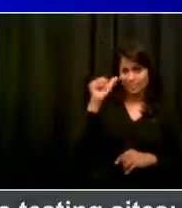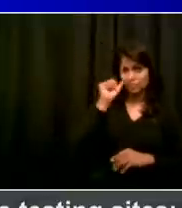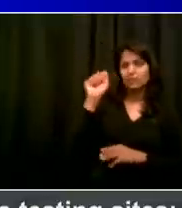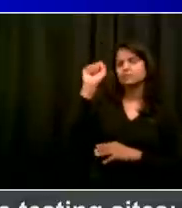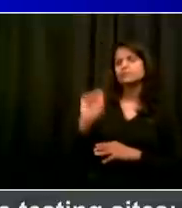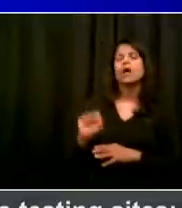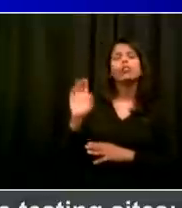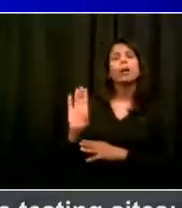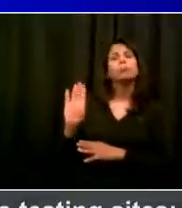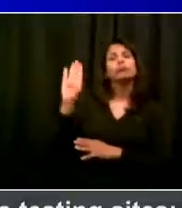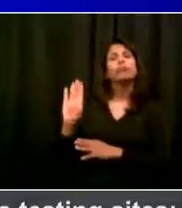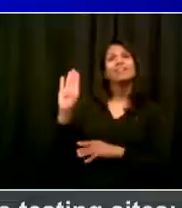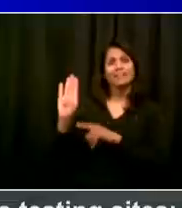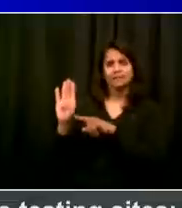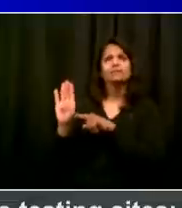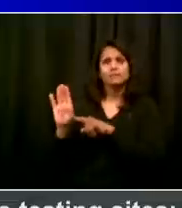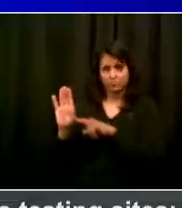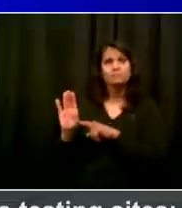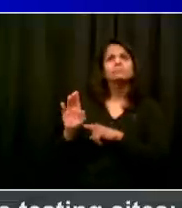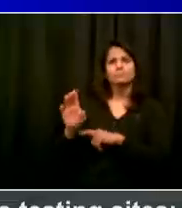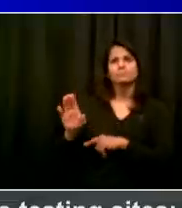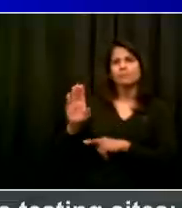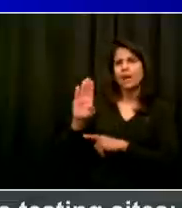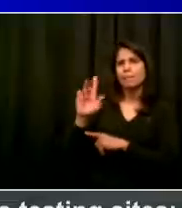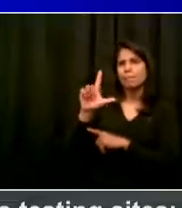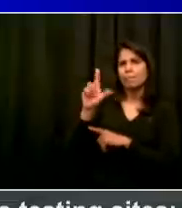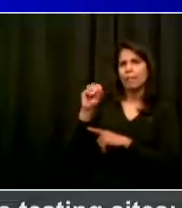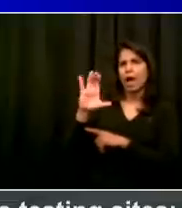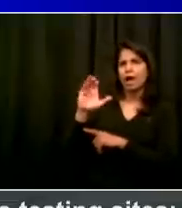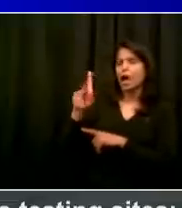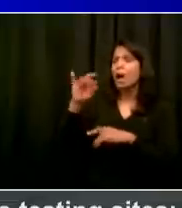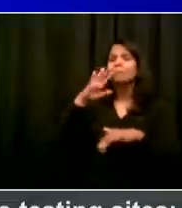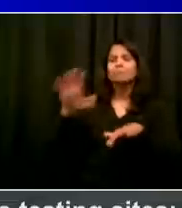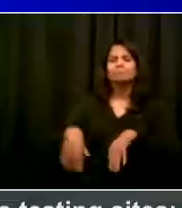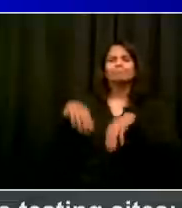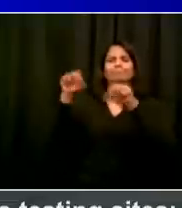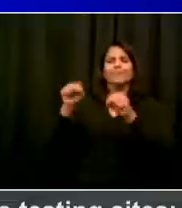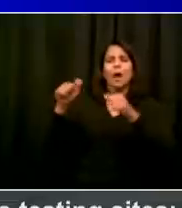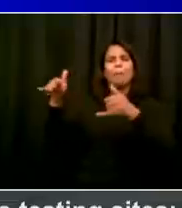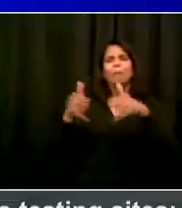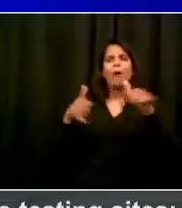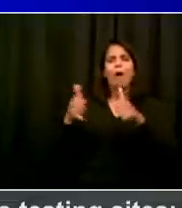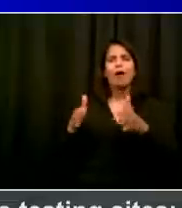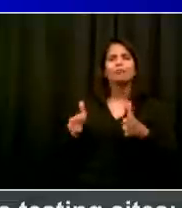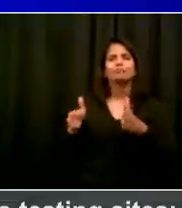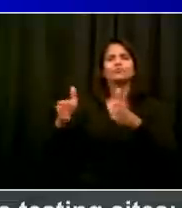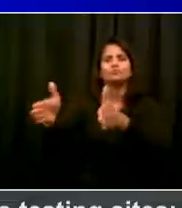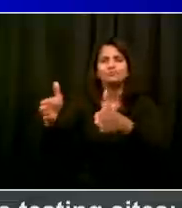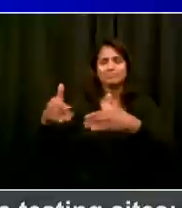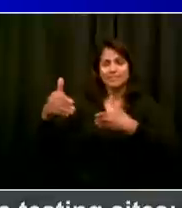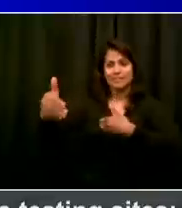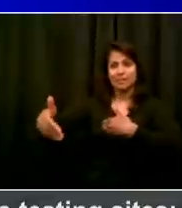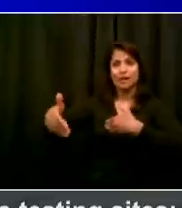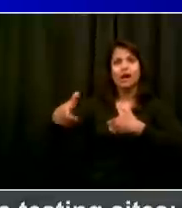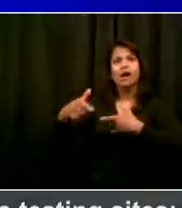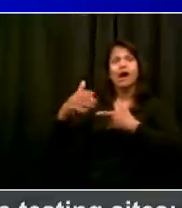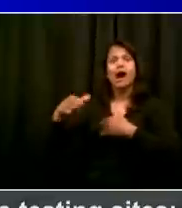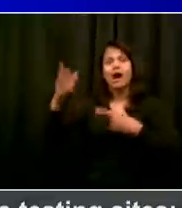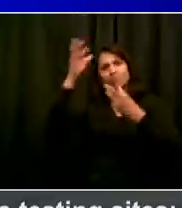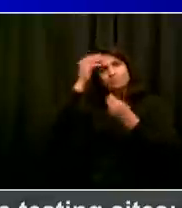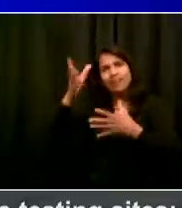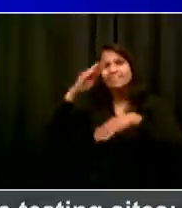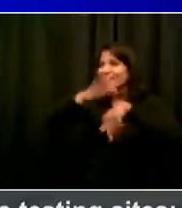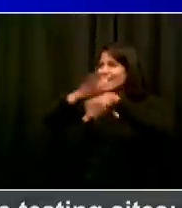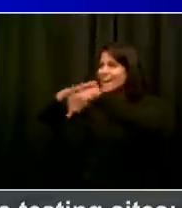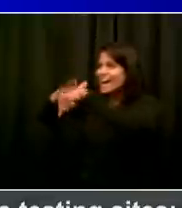block party, which for me was East 19th Street between W and X. But of course, because we had bicycles, we had the ability to go to